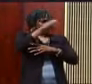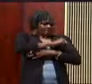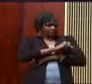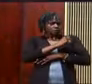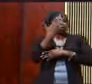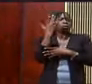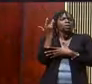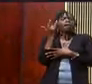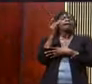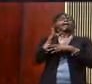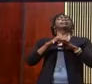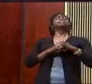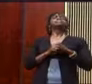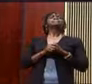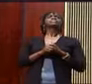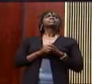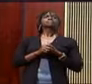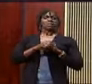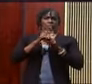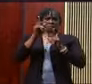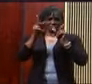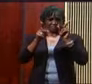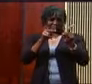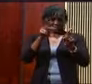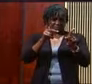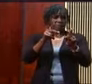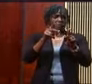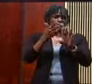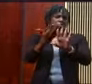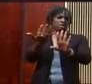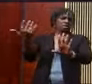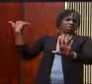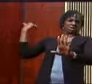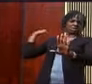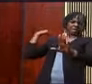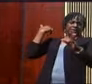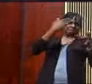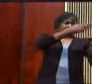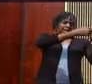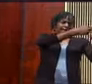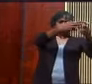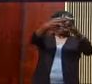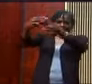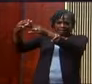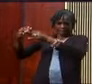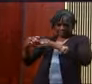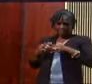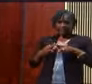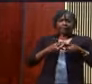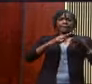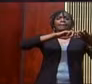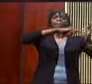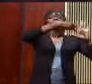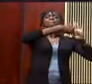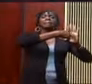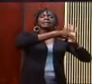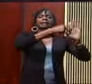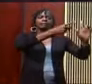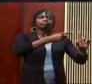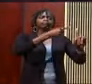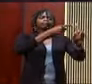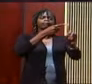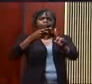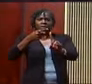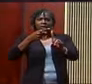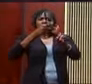understand that when people were given names in biblical antiquity, the names were a message.